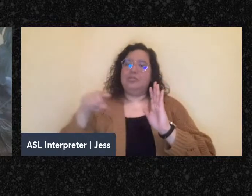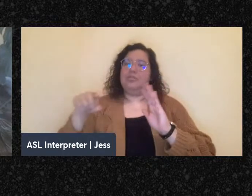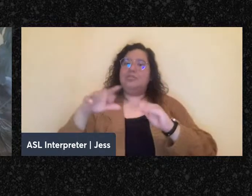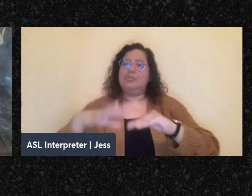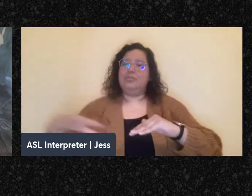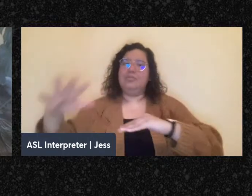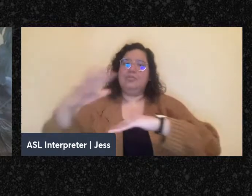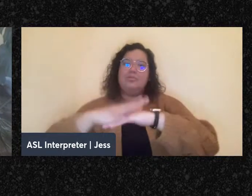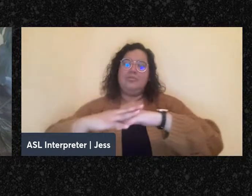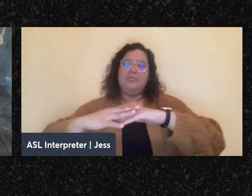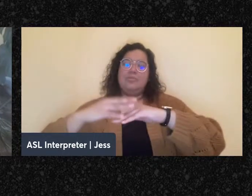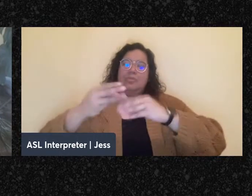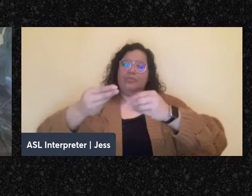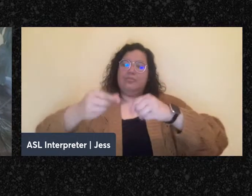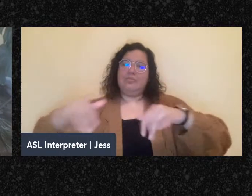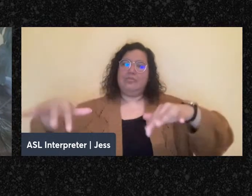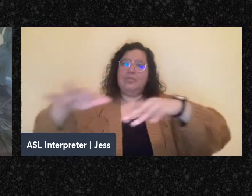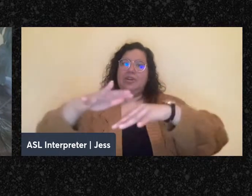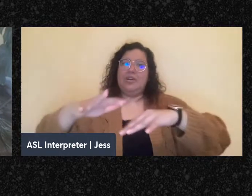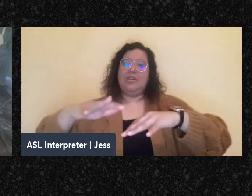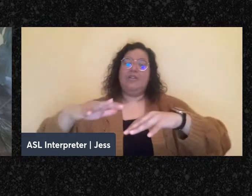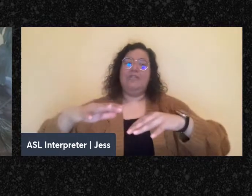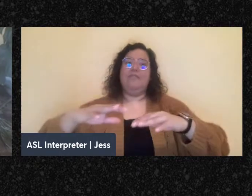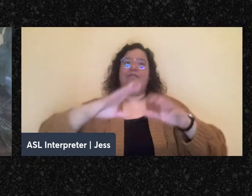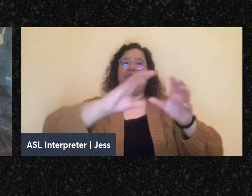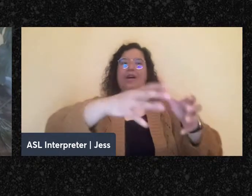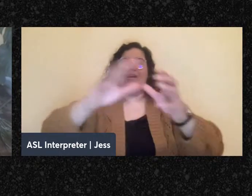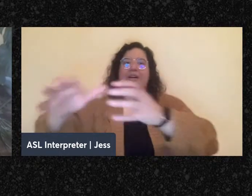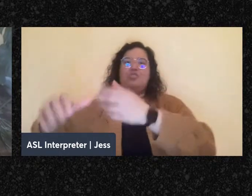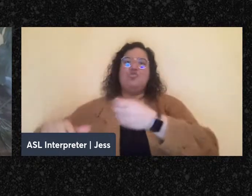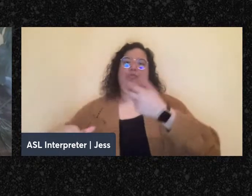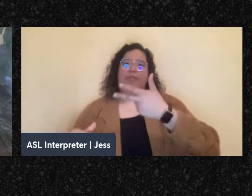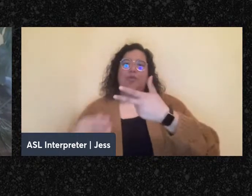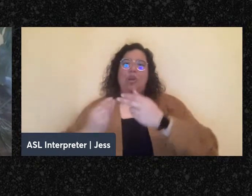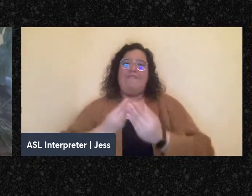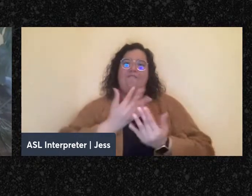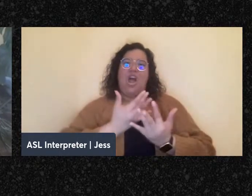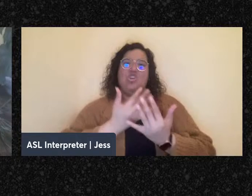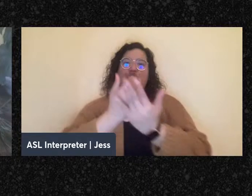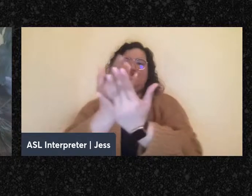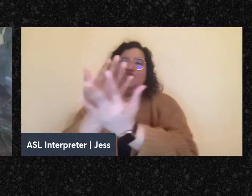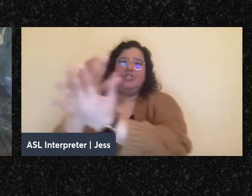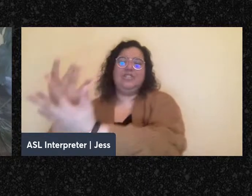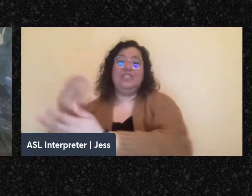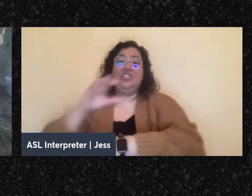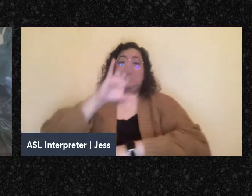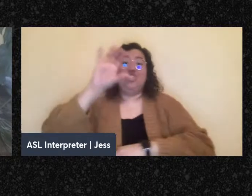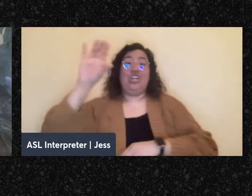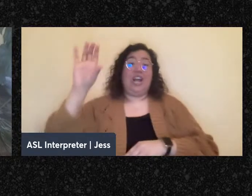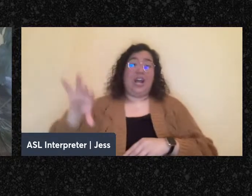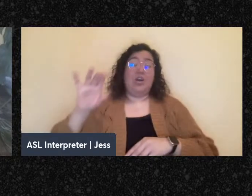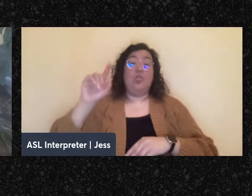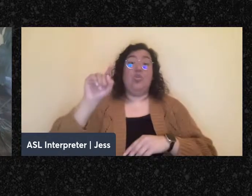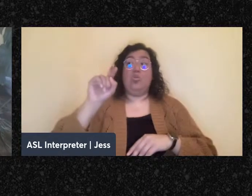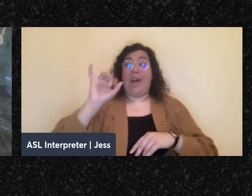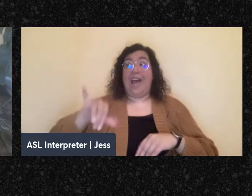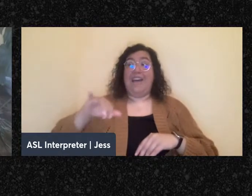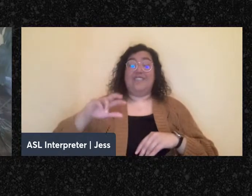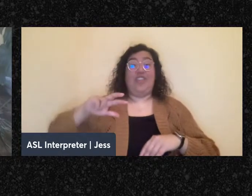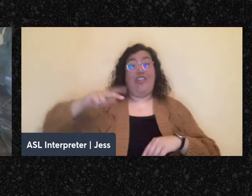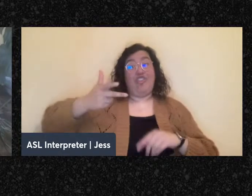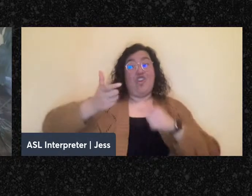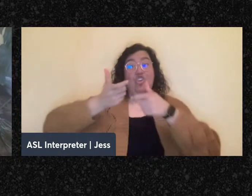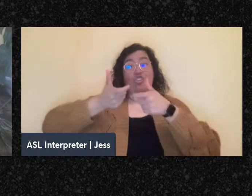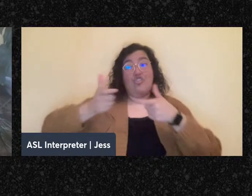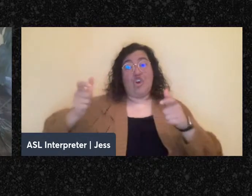homelands of the Council of Three Fires. And Chicago today is home to the third largest population of urban